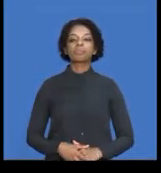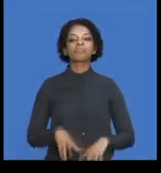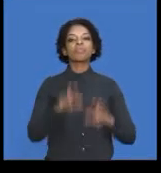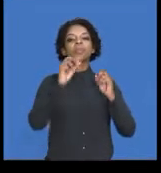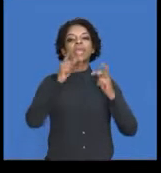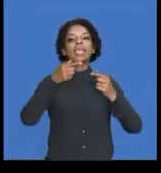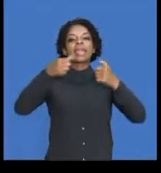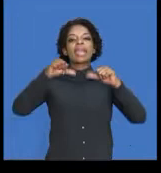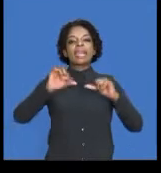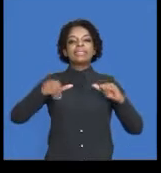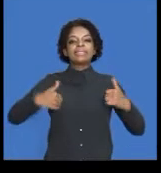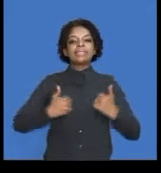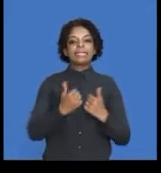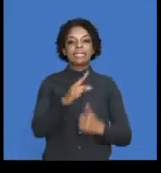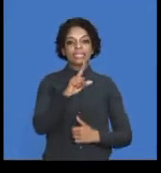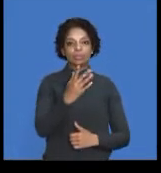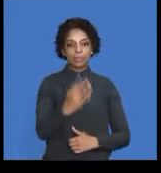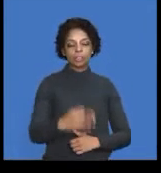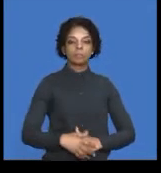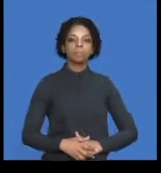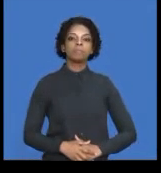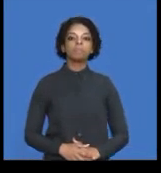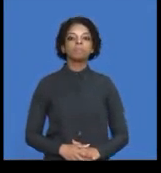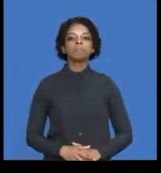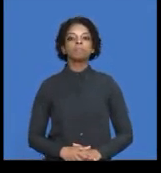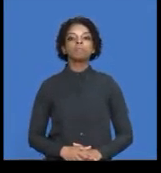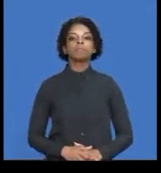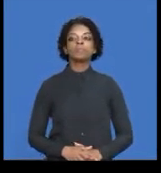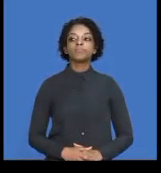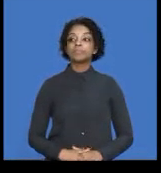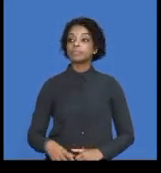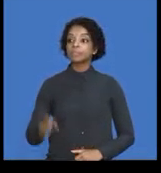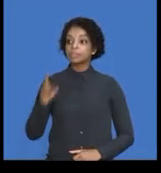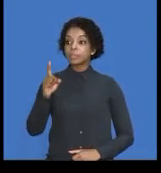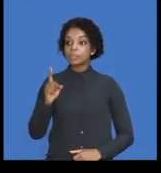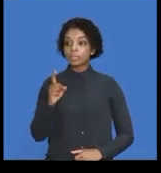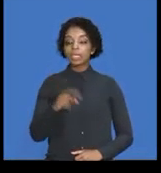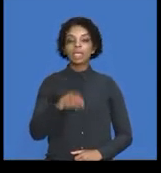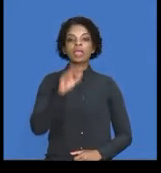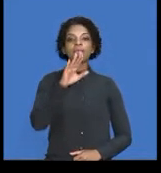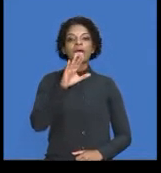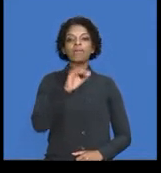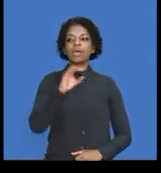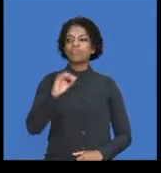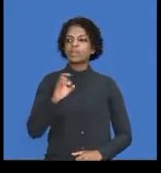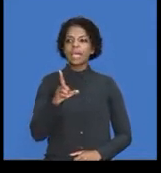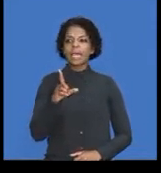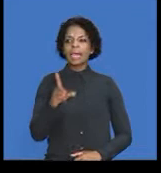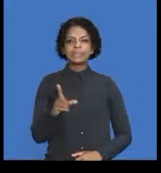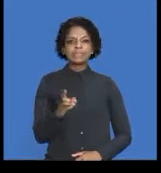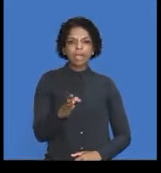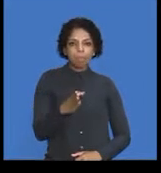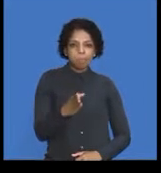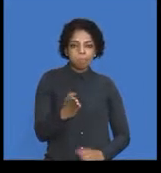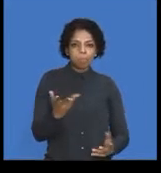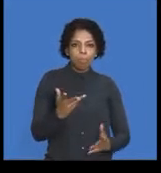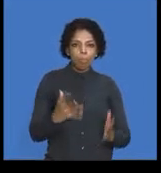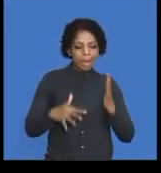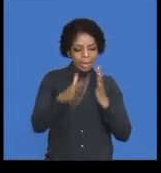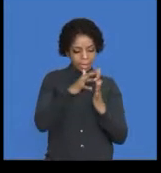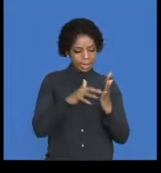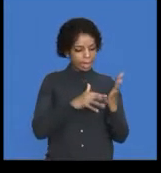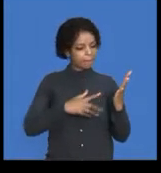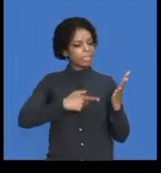The next challenge is, goods returned, 500 Rand, appeared on the